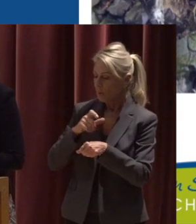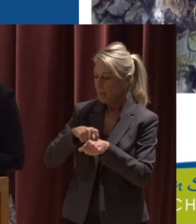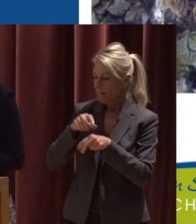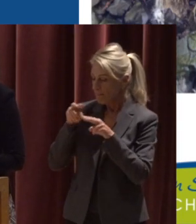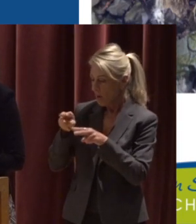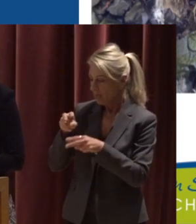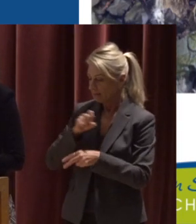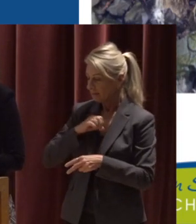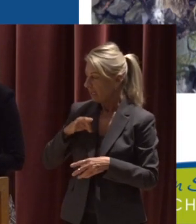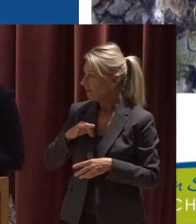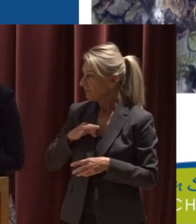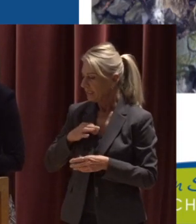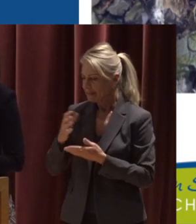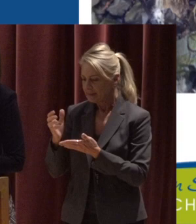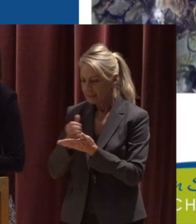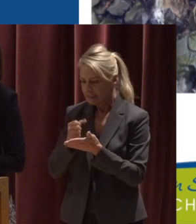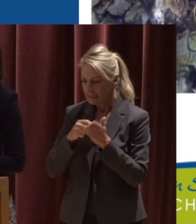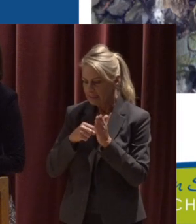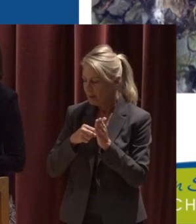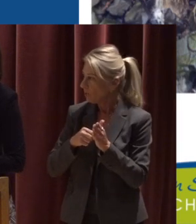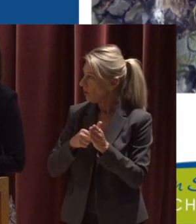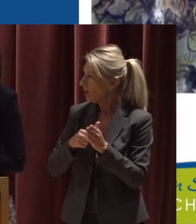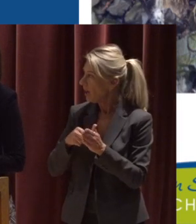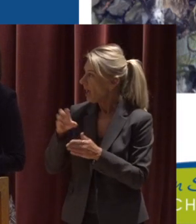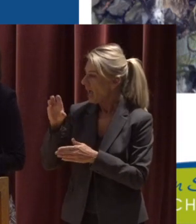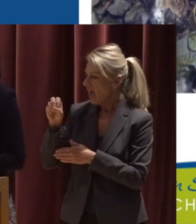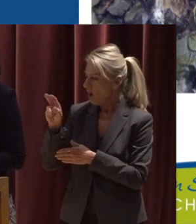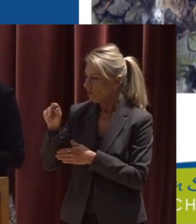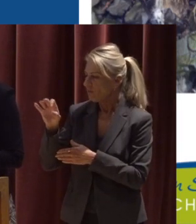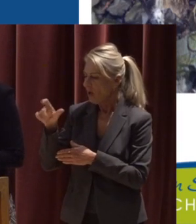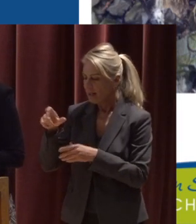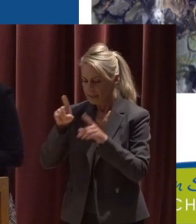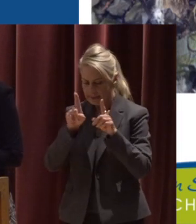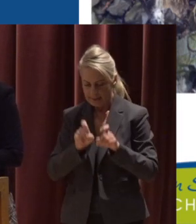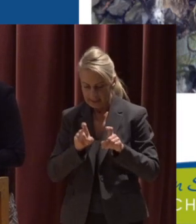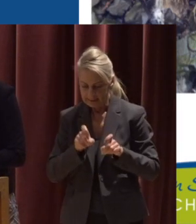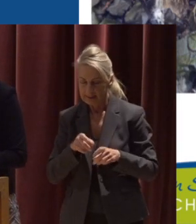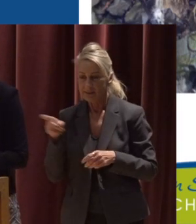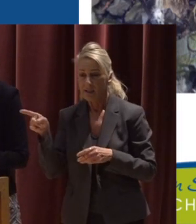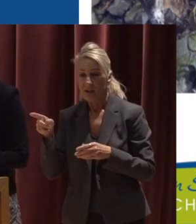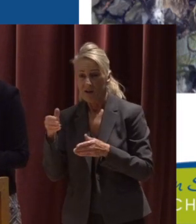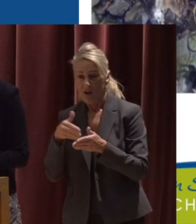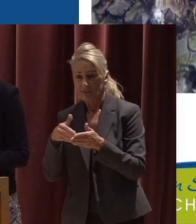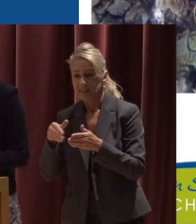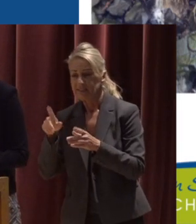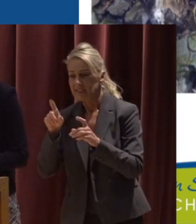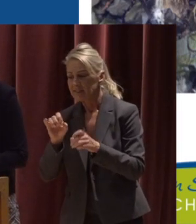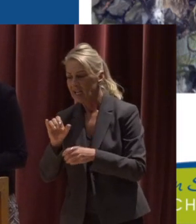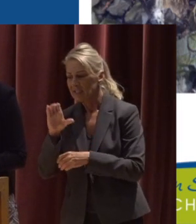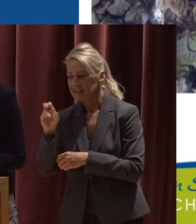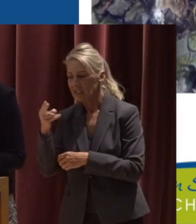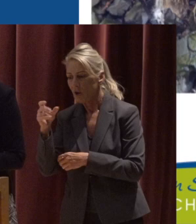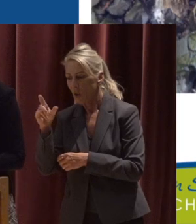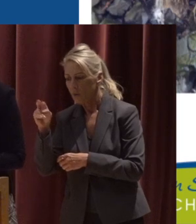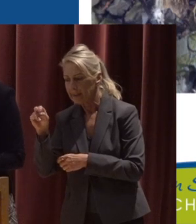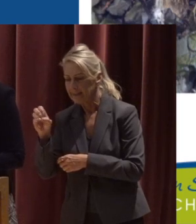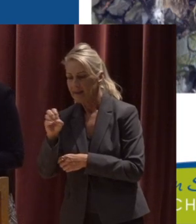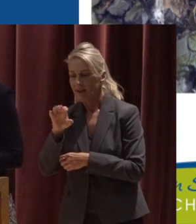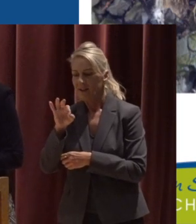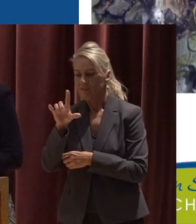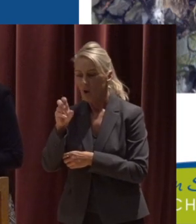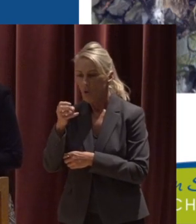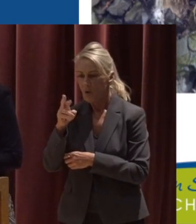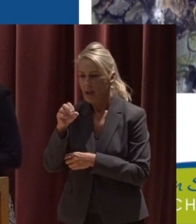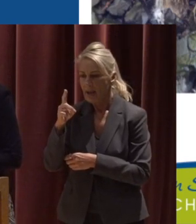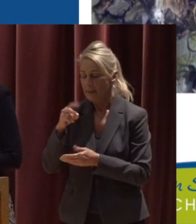Is grabbing samples of these outfalls and testing them The stream crew often tests for things like chlorine and fluoride Which are indications